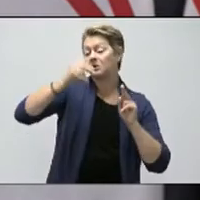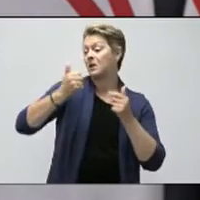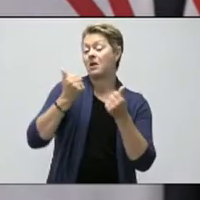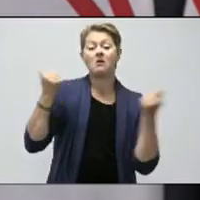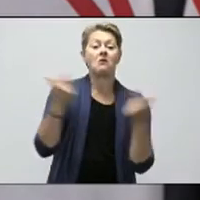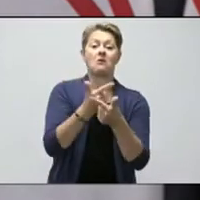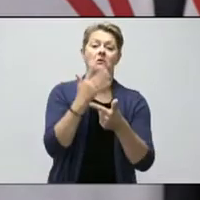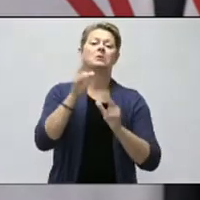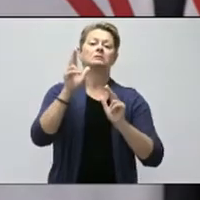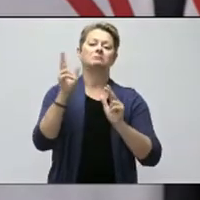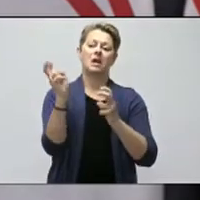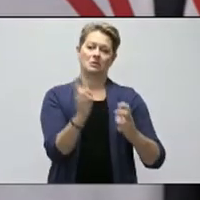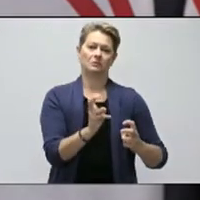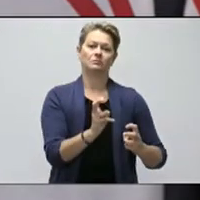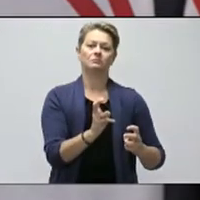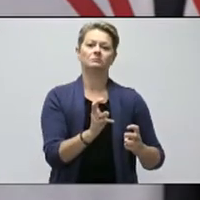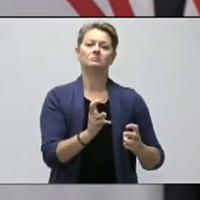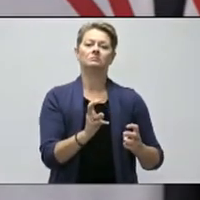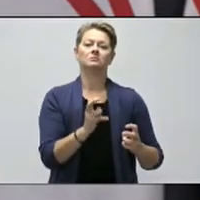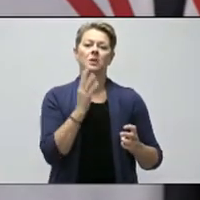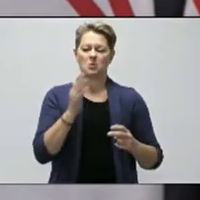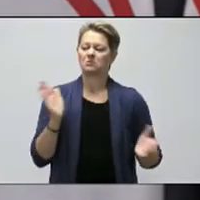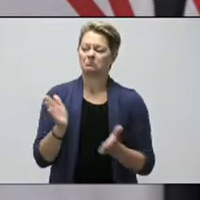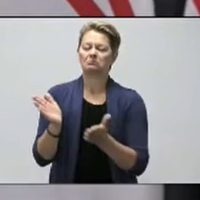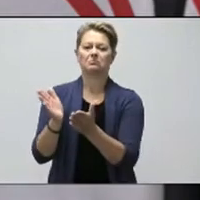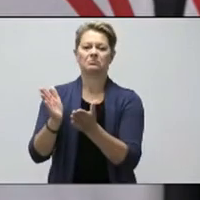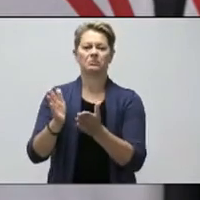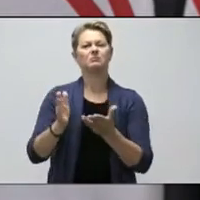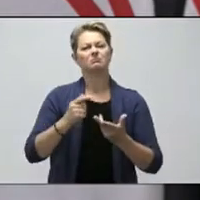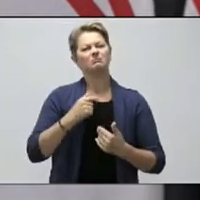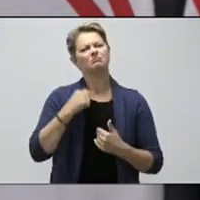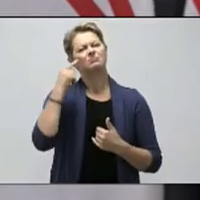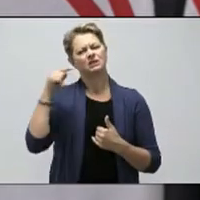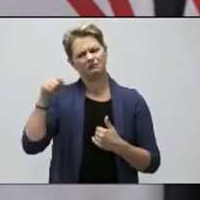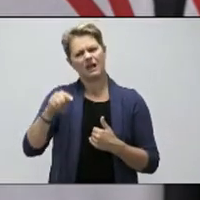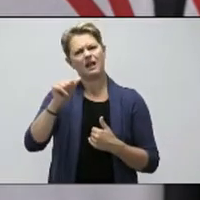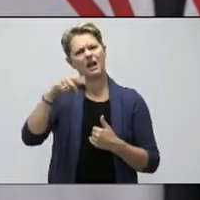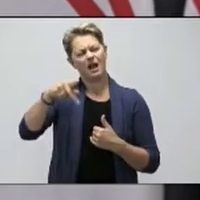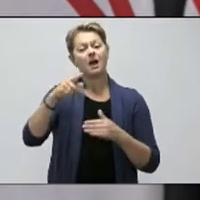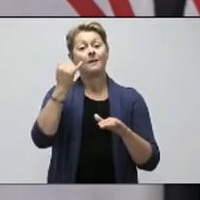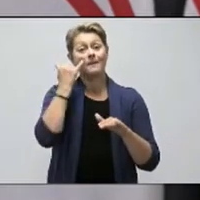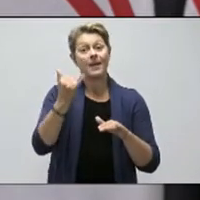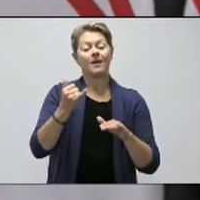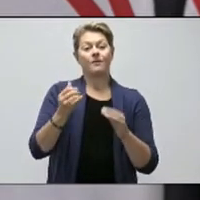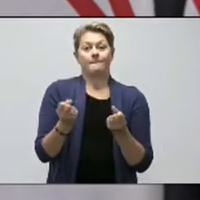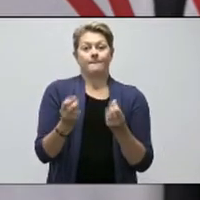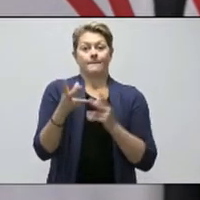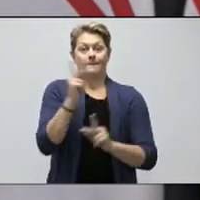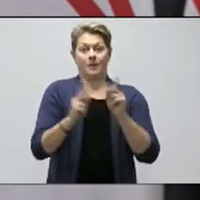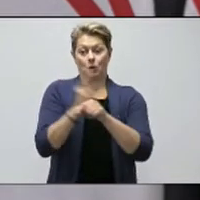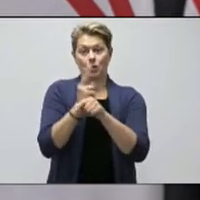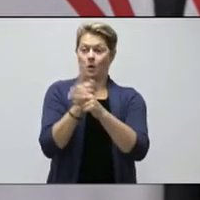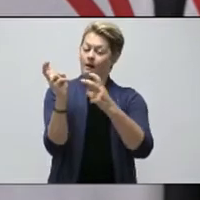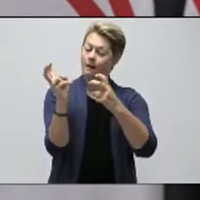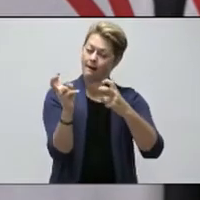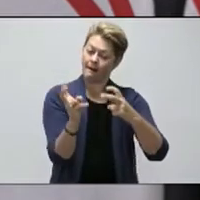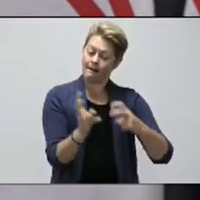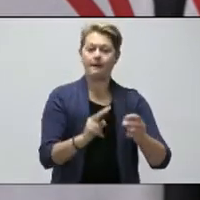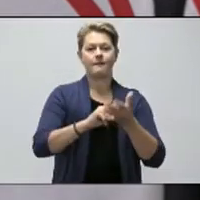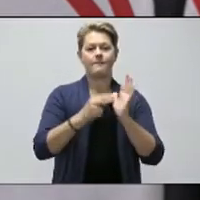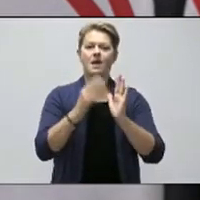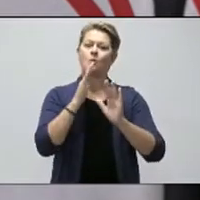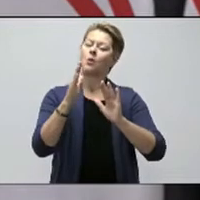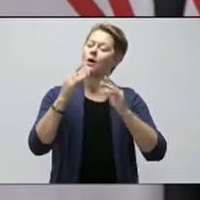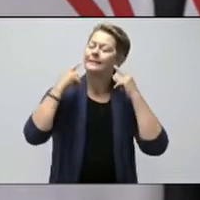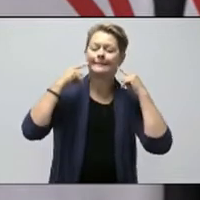think the more people using this, the better the app works. So, and again, we've vetted this. We have